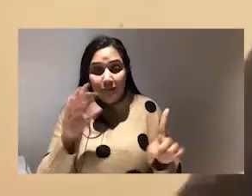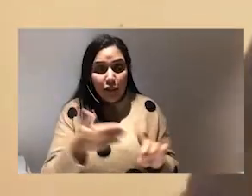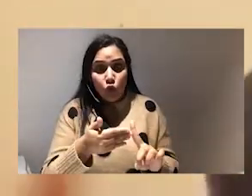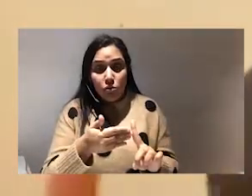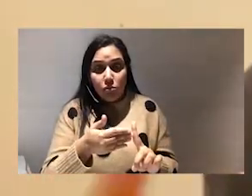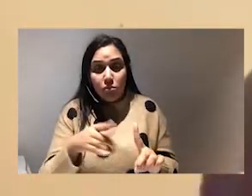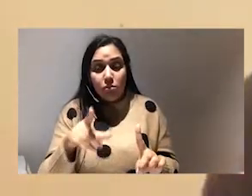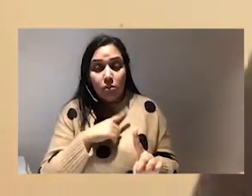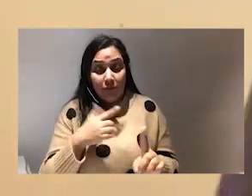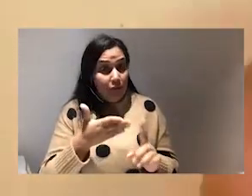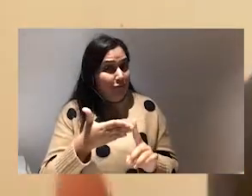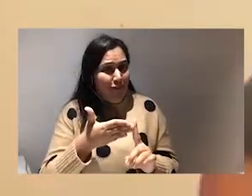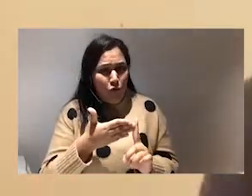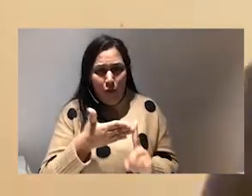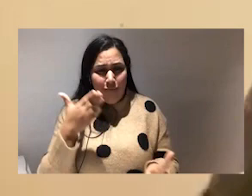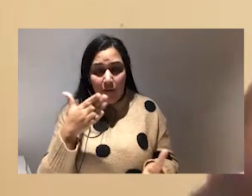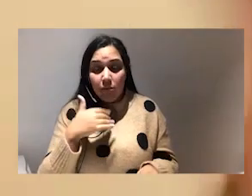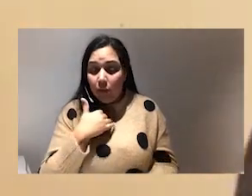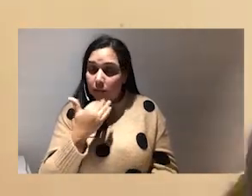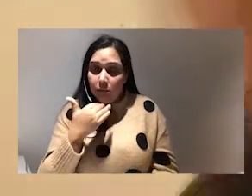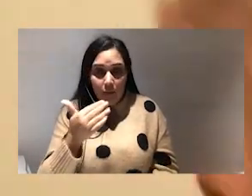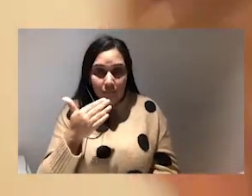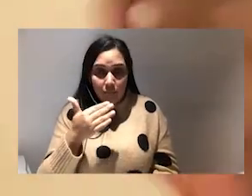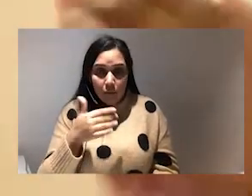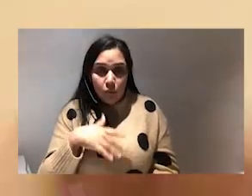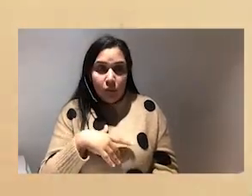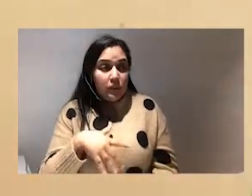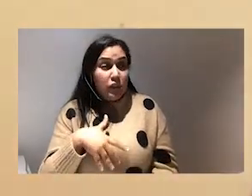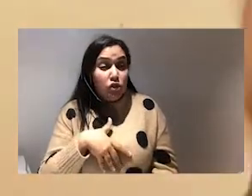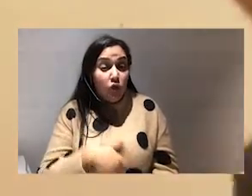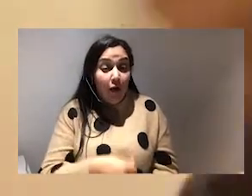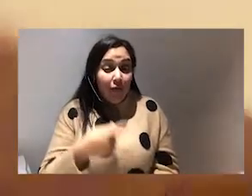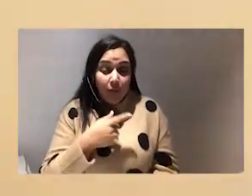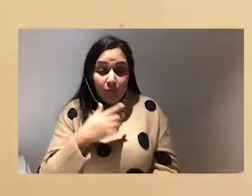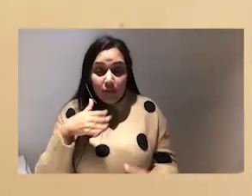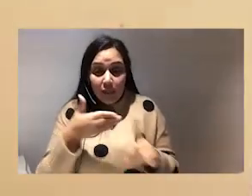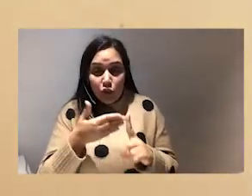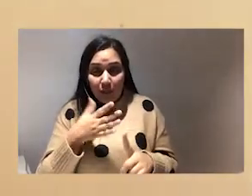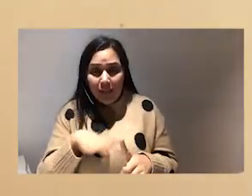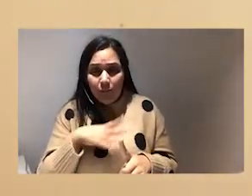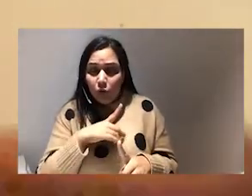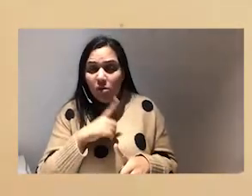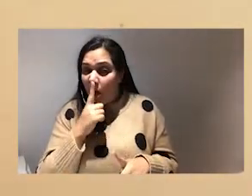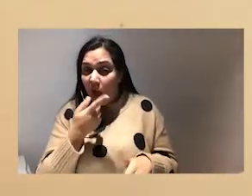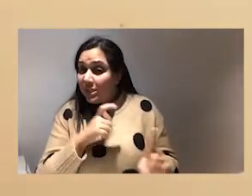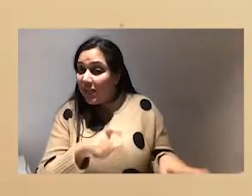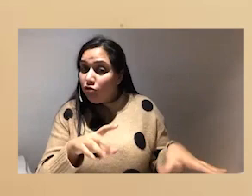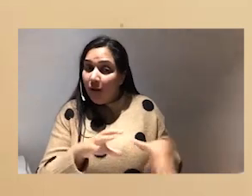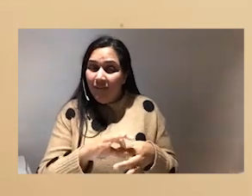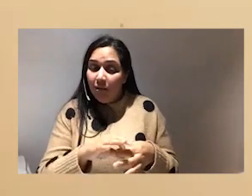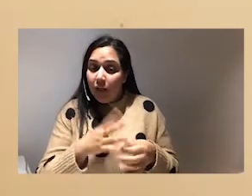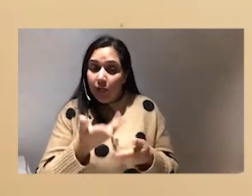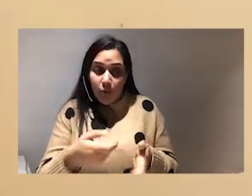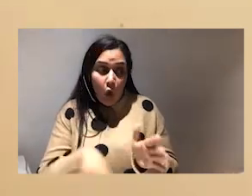and it is very obvious and that says enough where we start we starve them of the attention that they need because they can't stay relevant then it's a jump on the